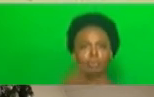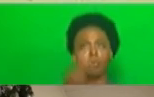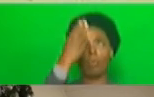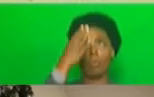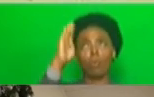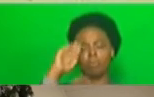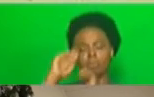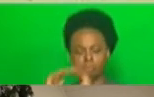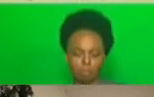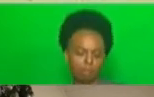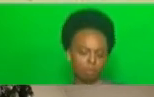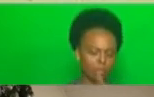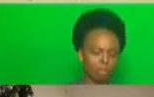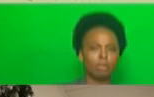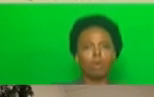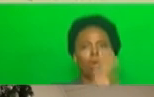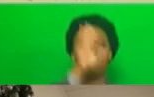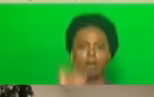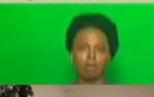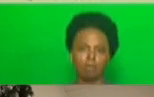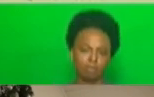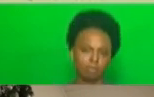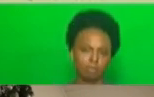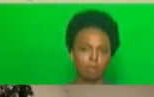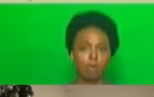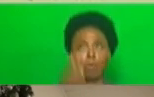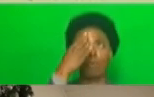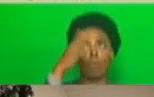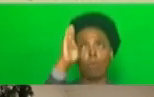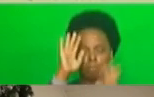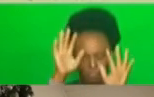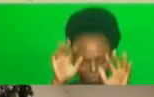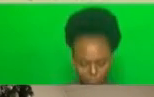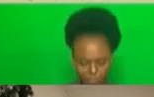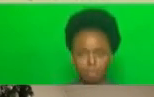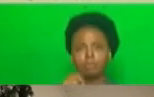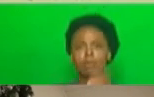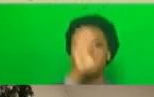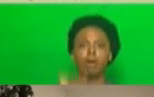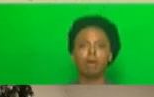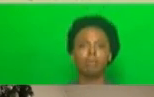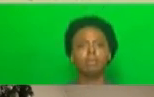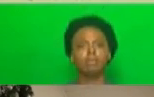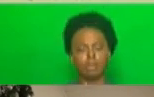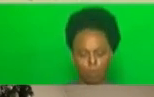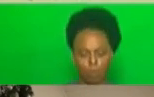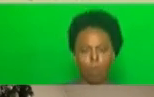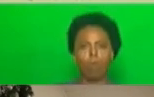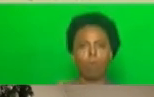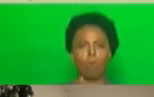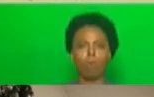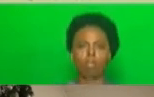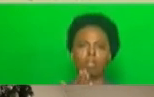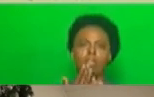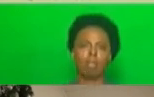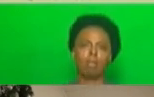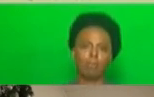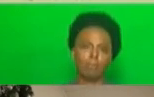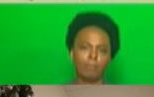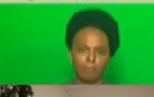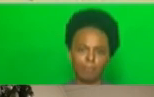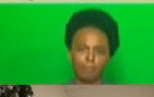God bless South Africa and all of us. I thank you.